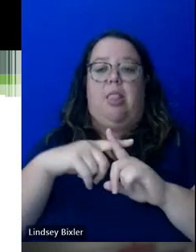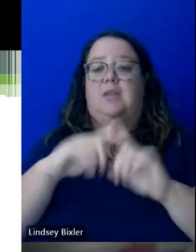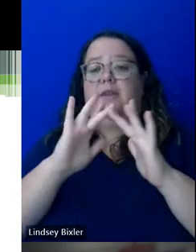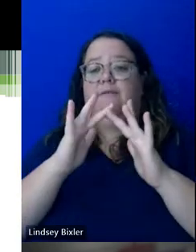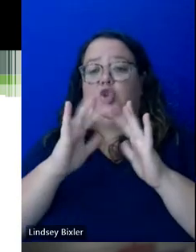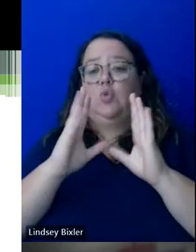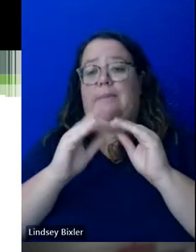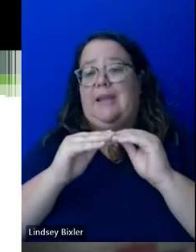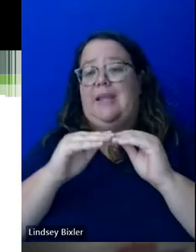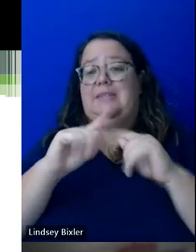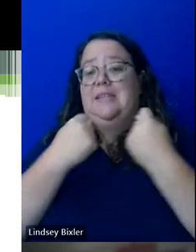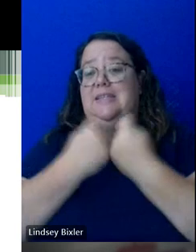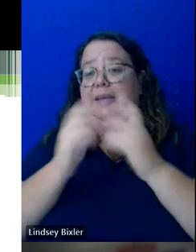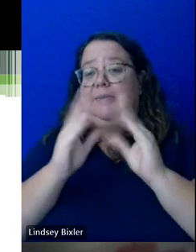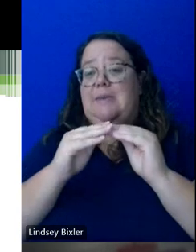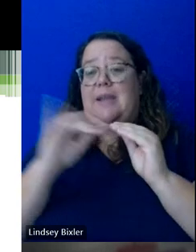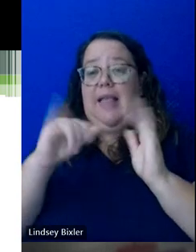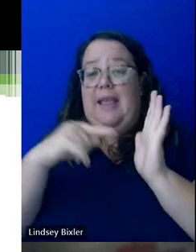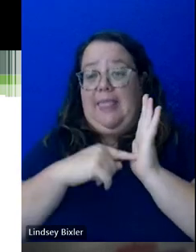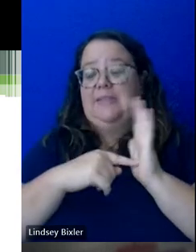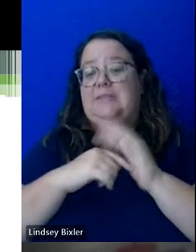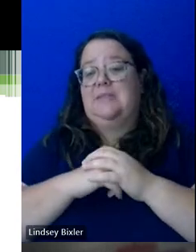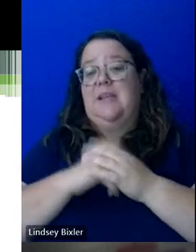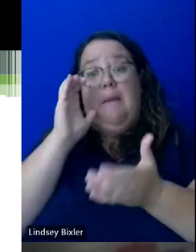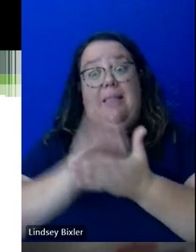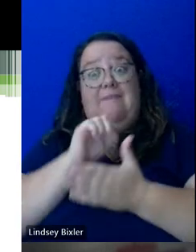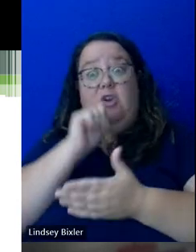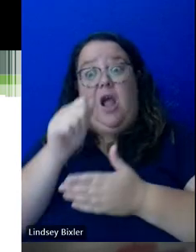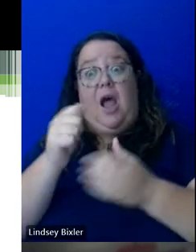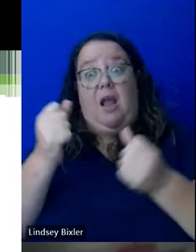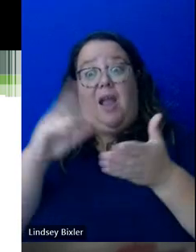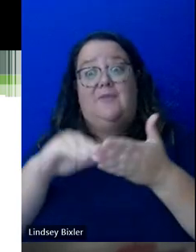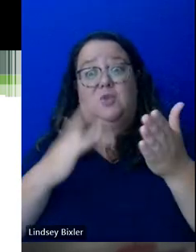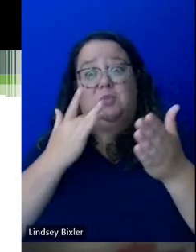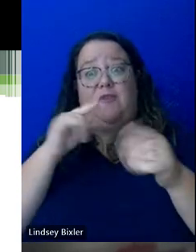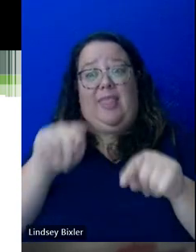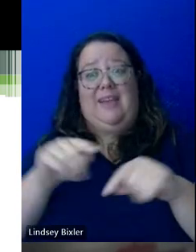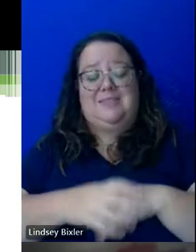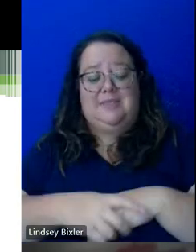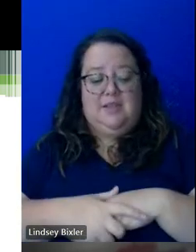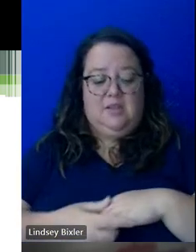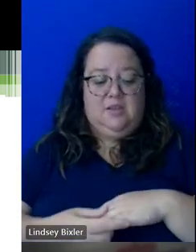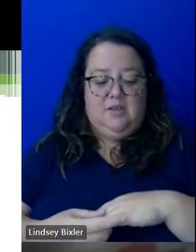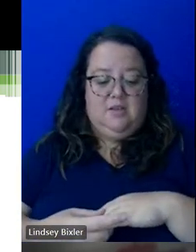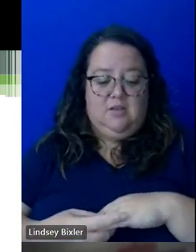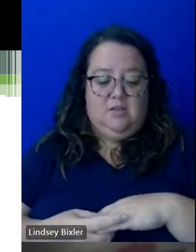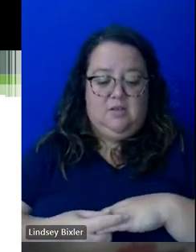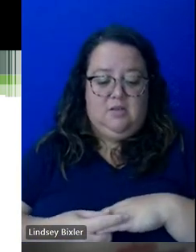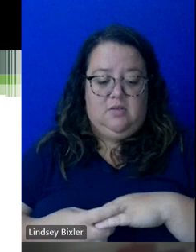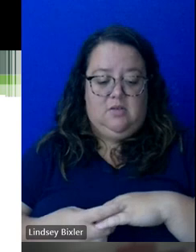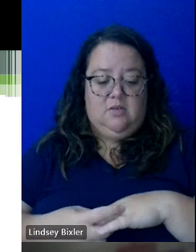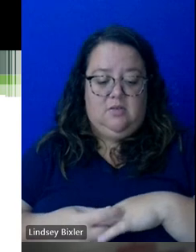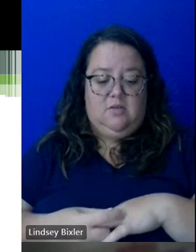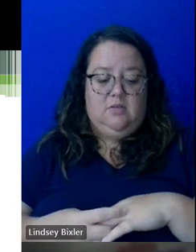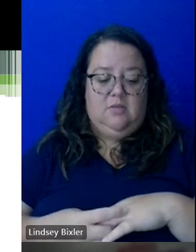teams meetings like this, which, believe it or not, a lot of students like this way. I think that that this is, you know, something new for us since